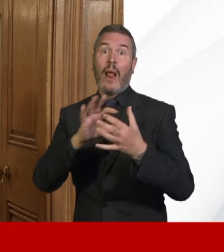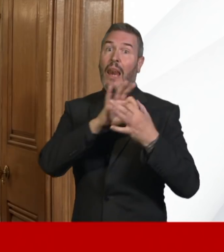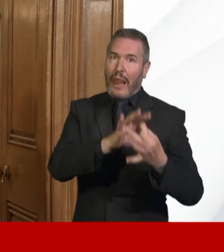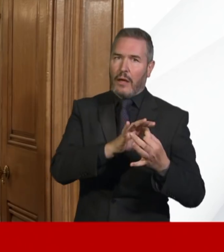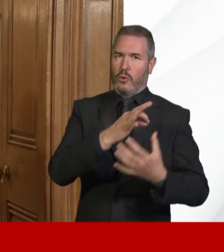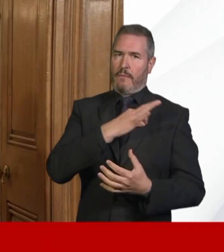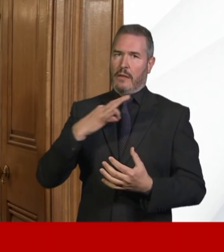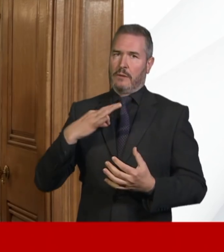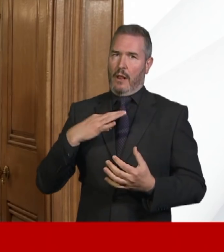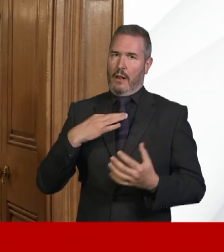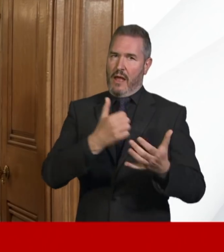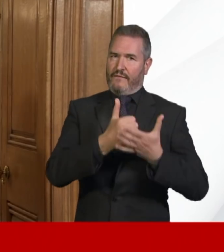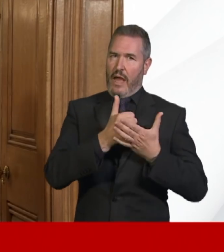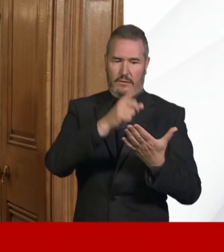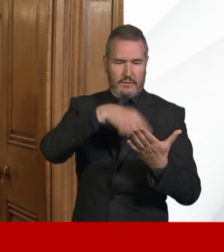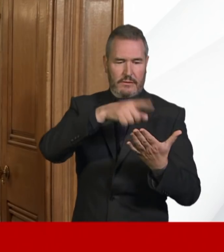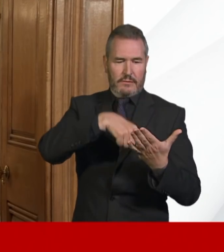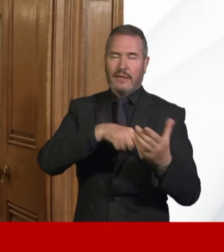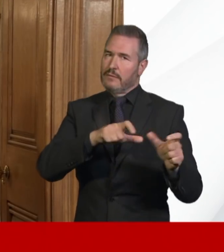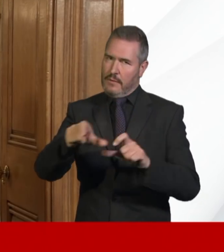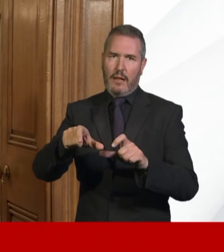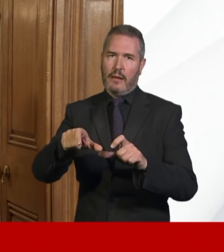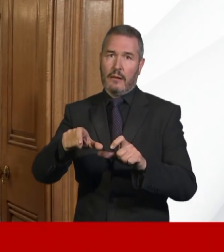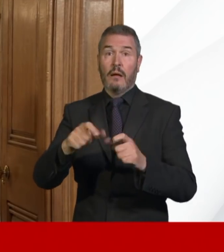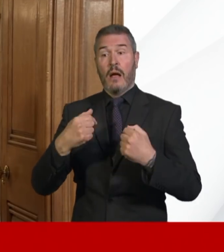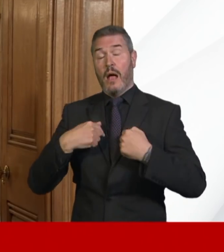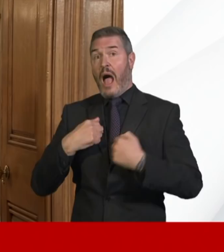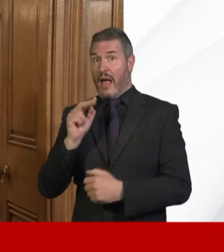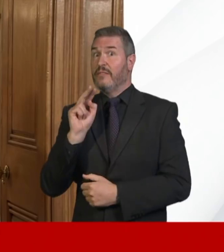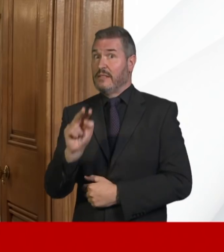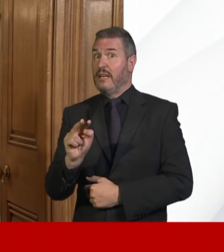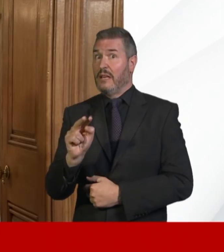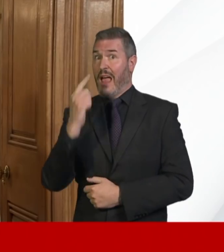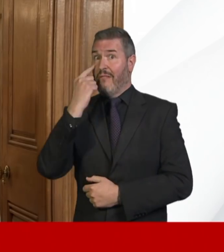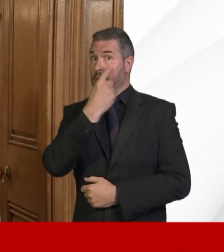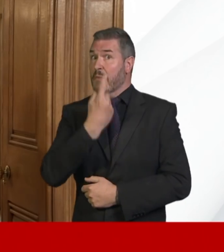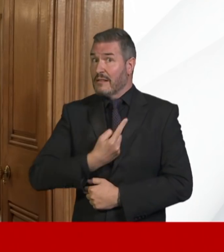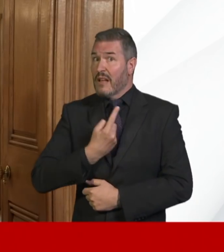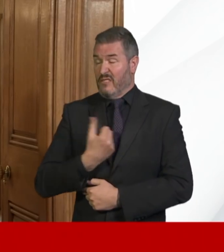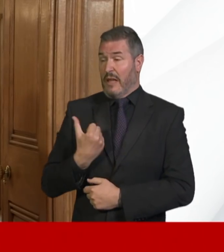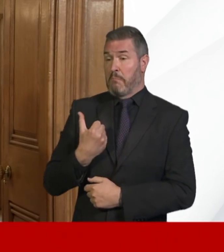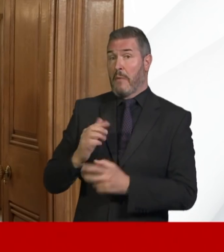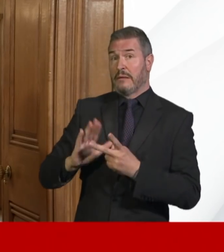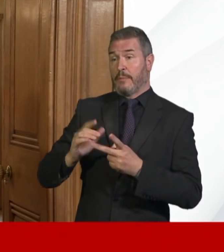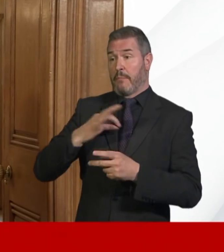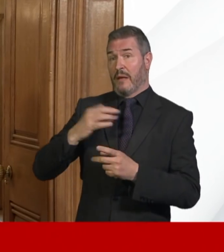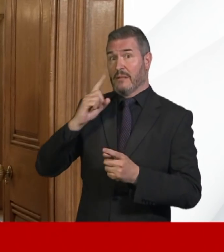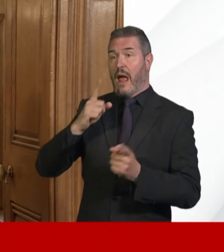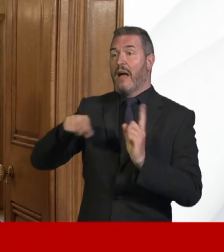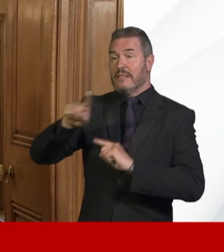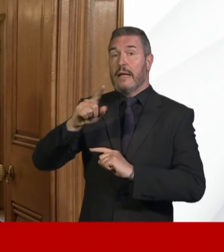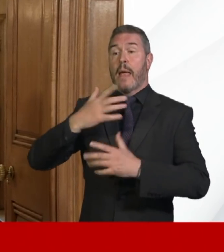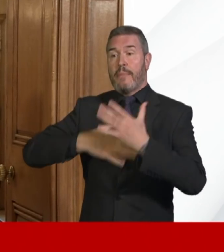exactly what we intend to do. But the evidence that I have seen suggests, as Jenny has said, that the public